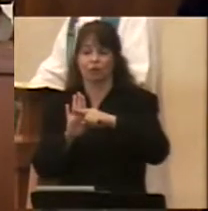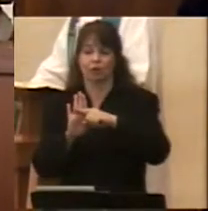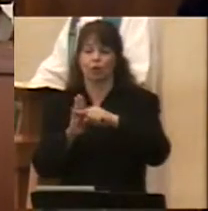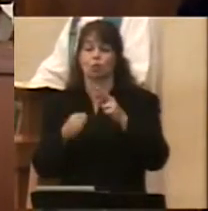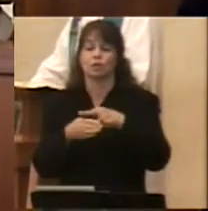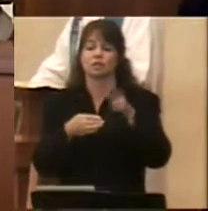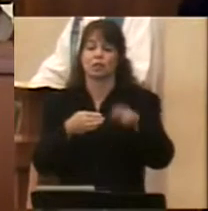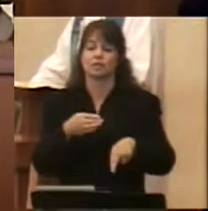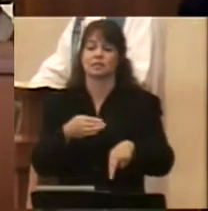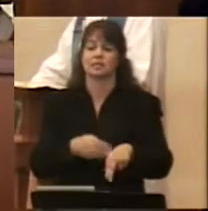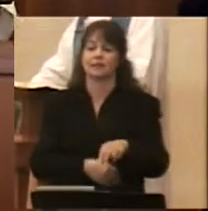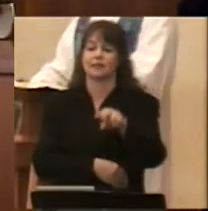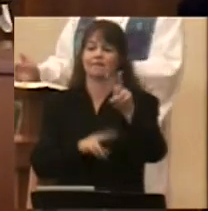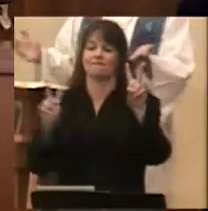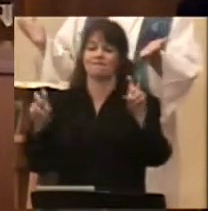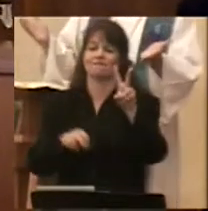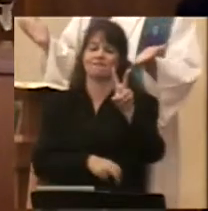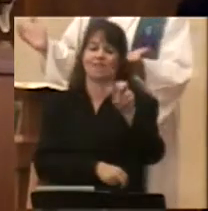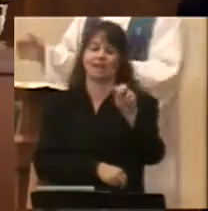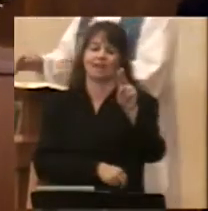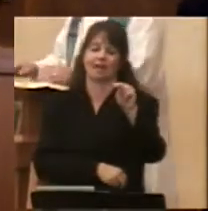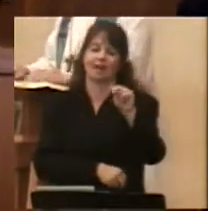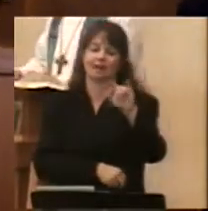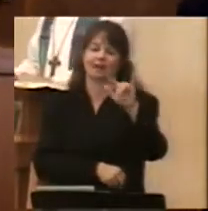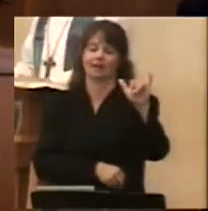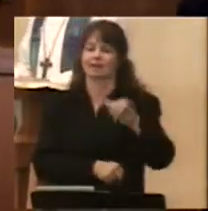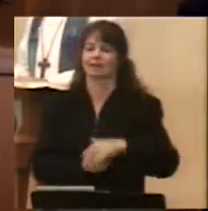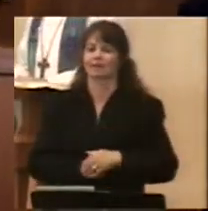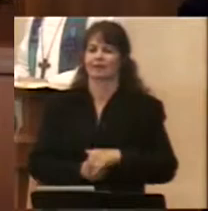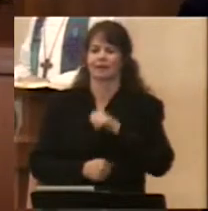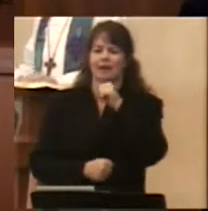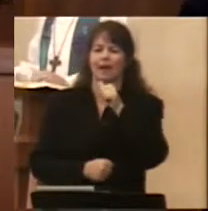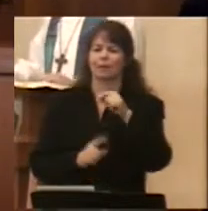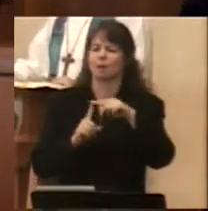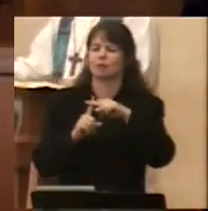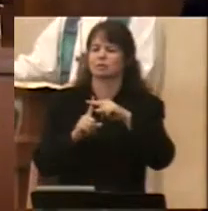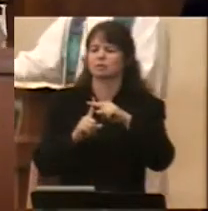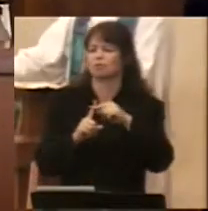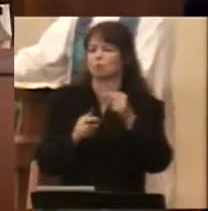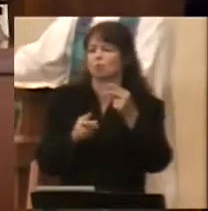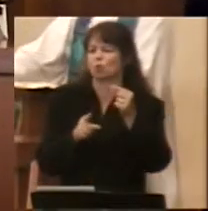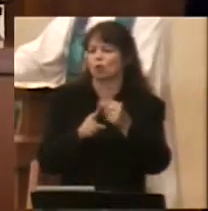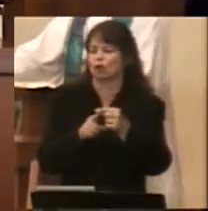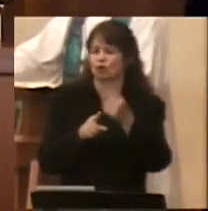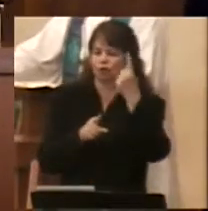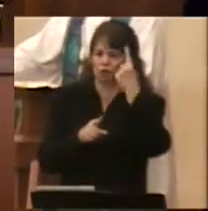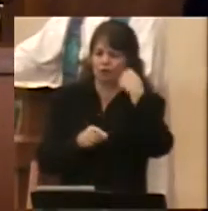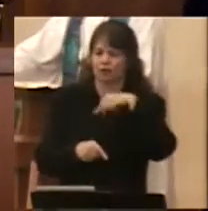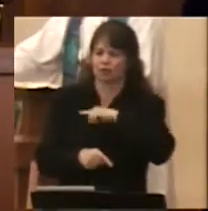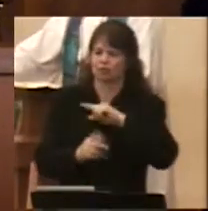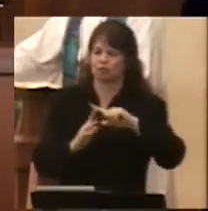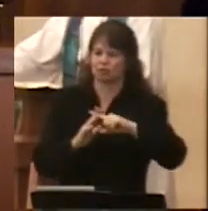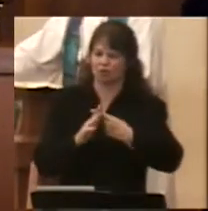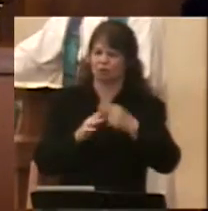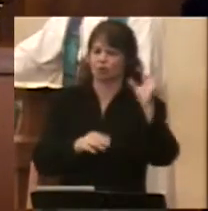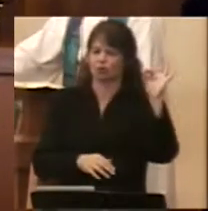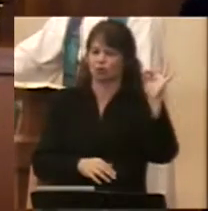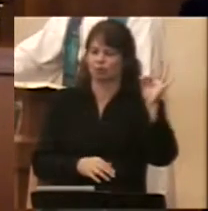vanity. And this doesn't seem like a real positive word for us to begin a sermon with